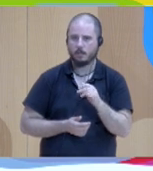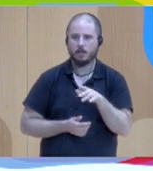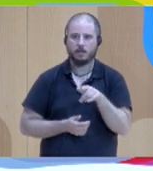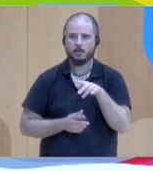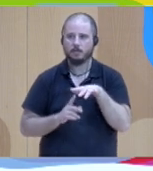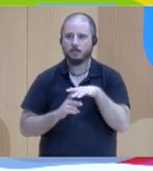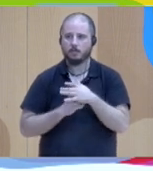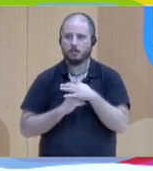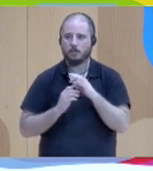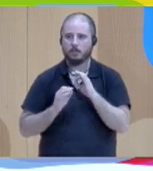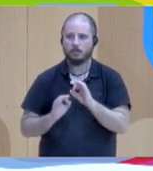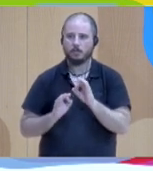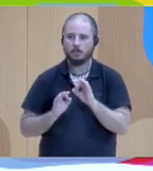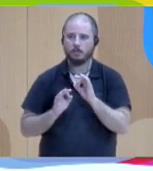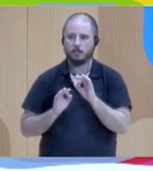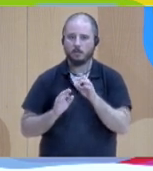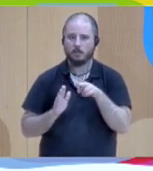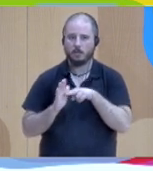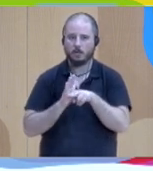but that is your